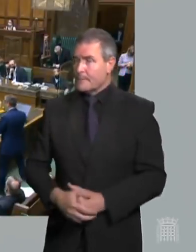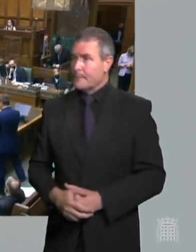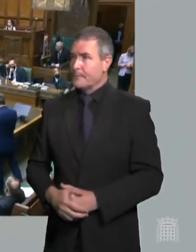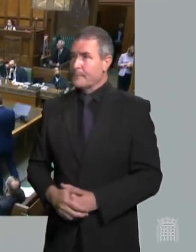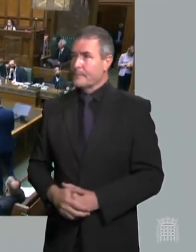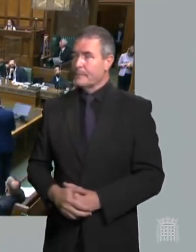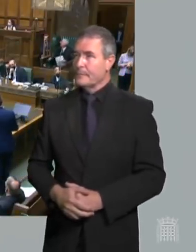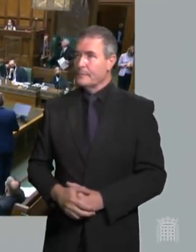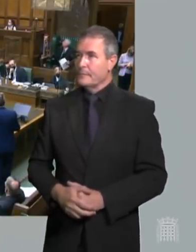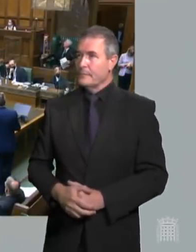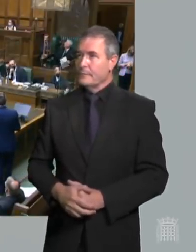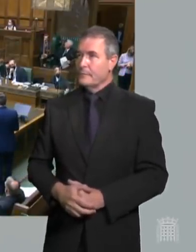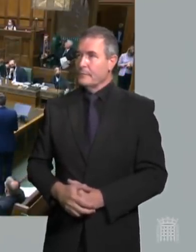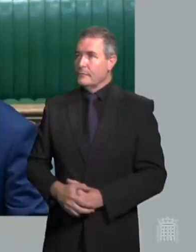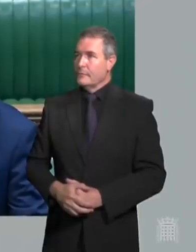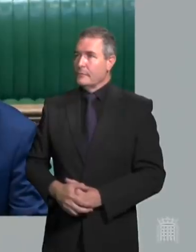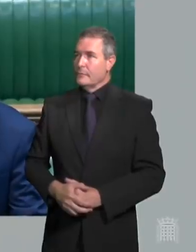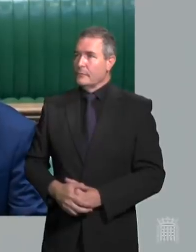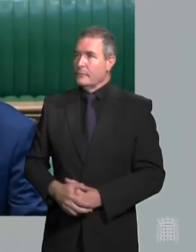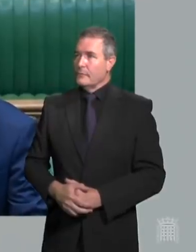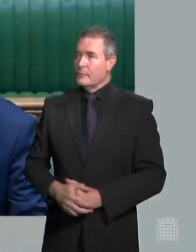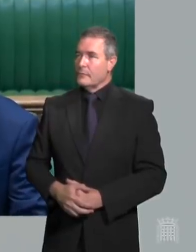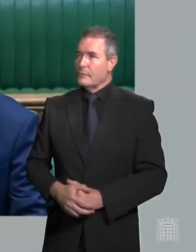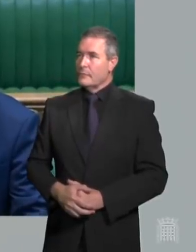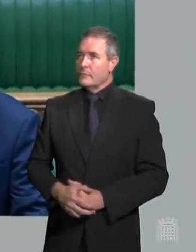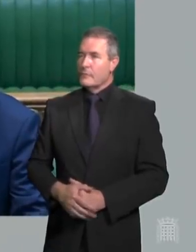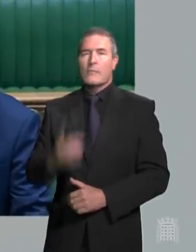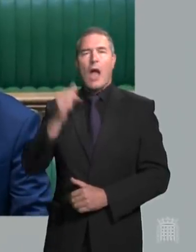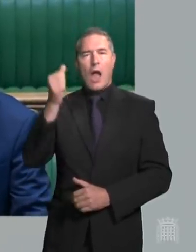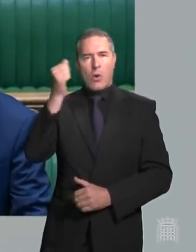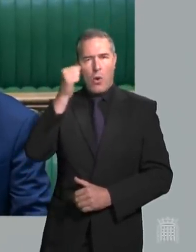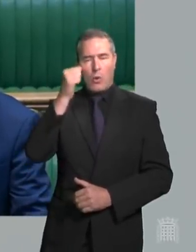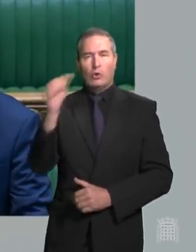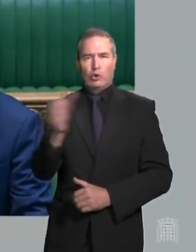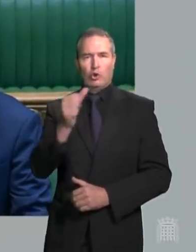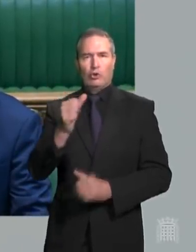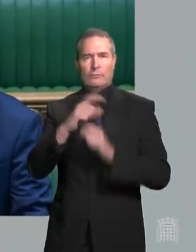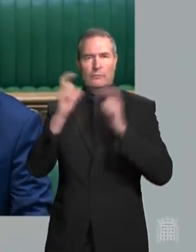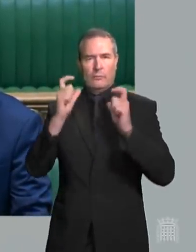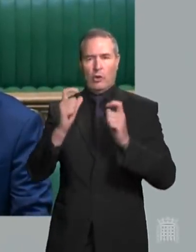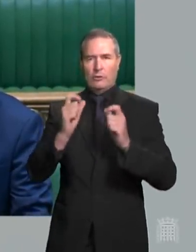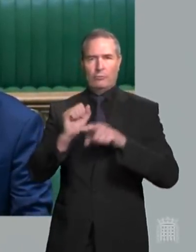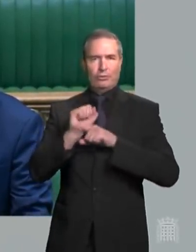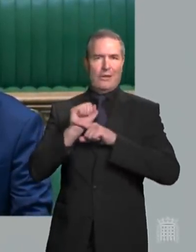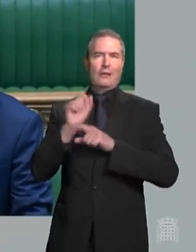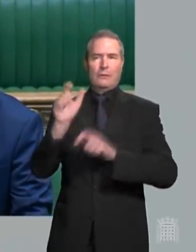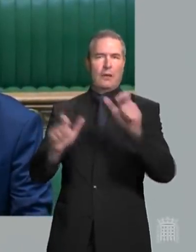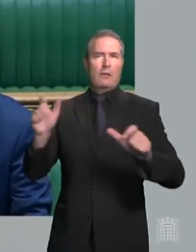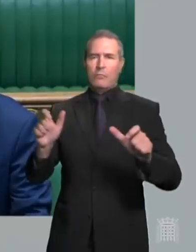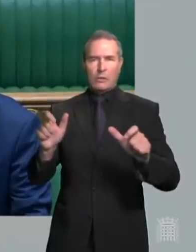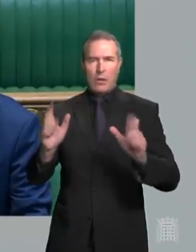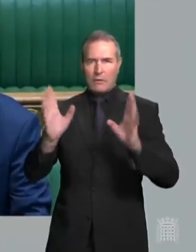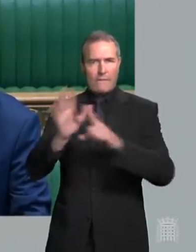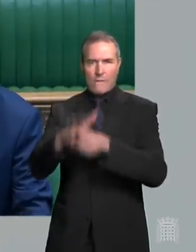Mr Speaker, he agrees it's common sense because it protects the public, but he won't make it mandatory. It's